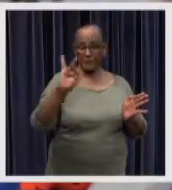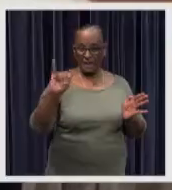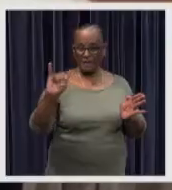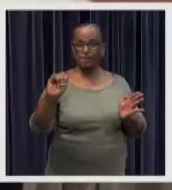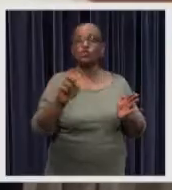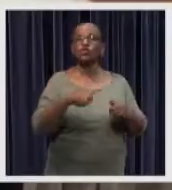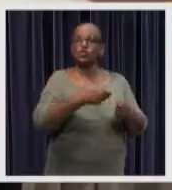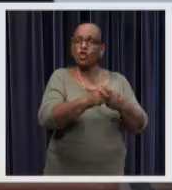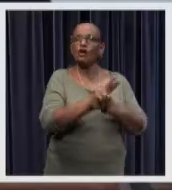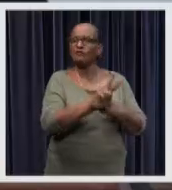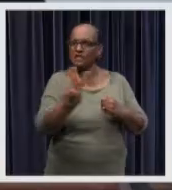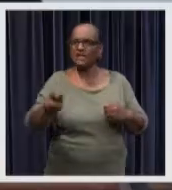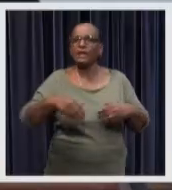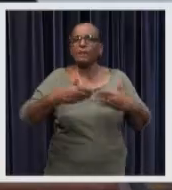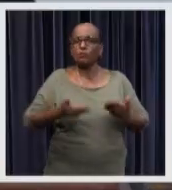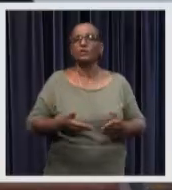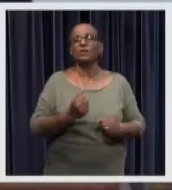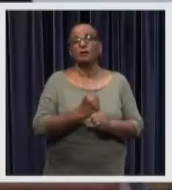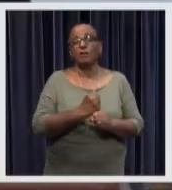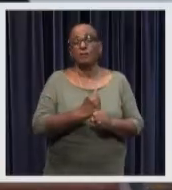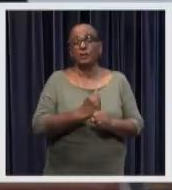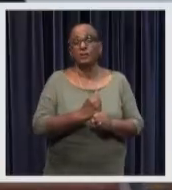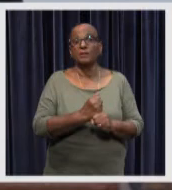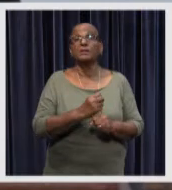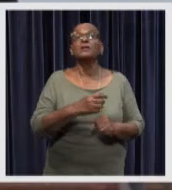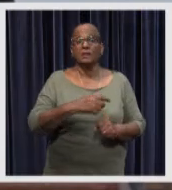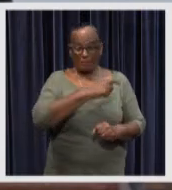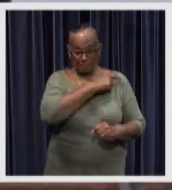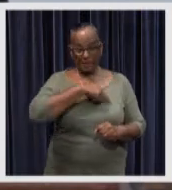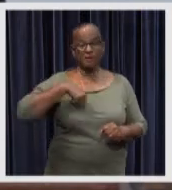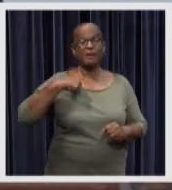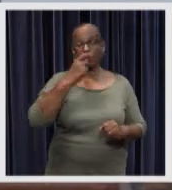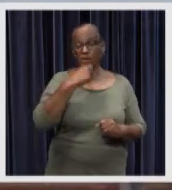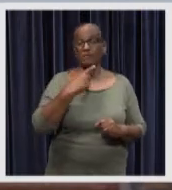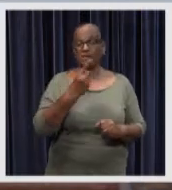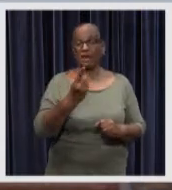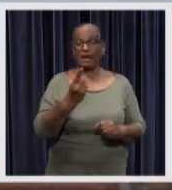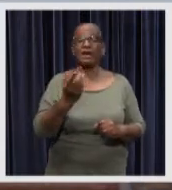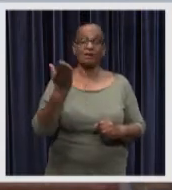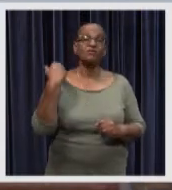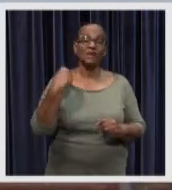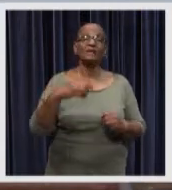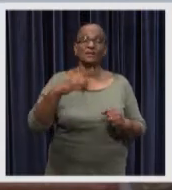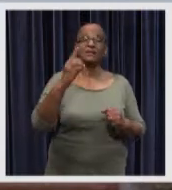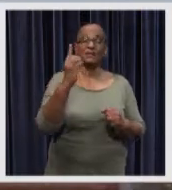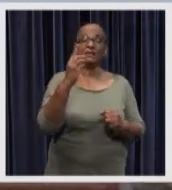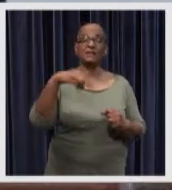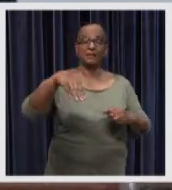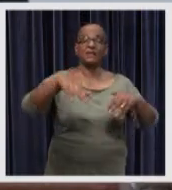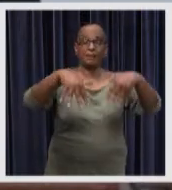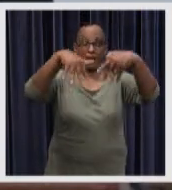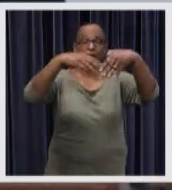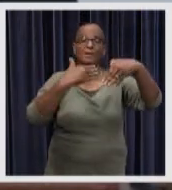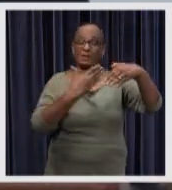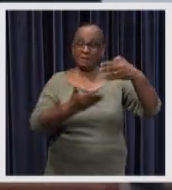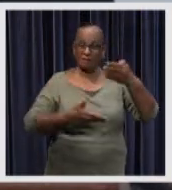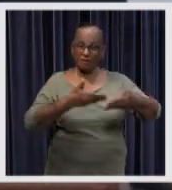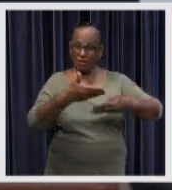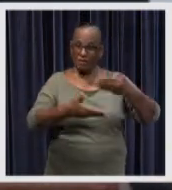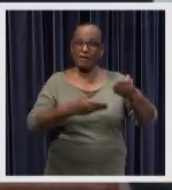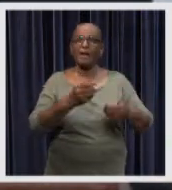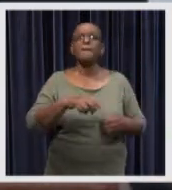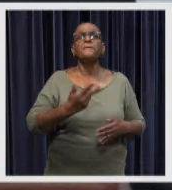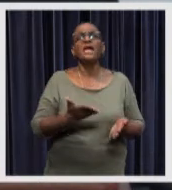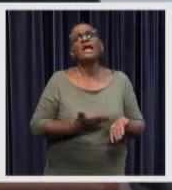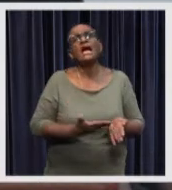president days rey bouter so also indicated earlier in the national assembly that more experts